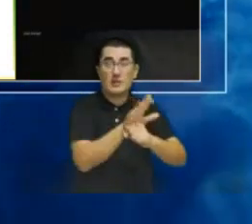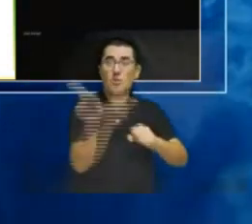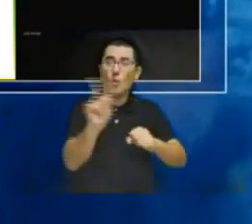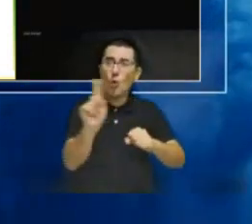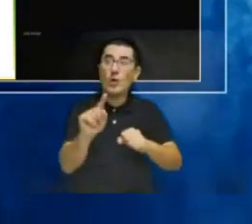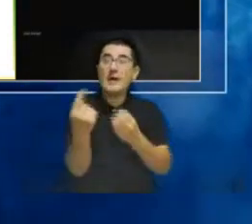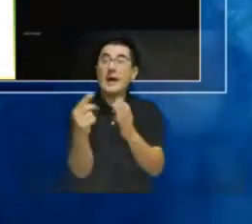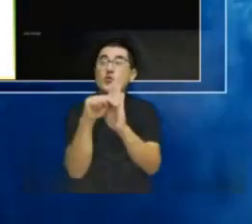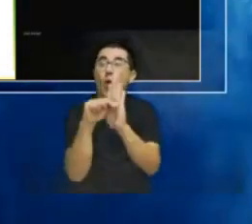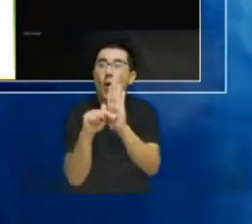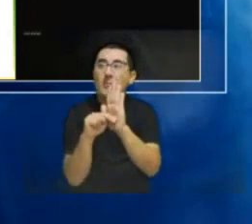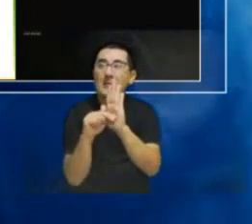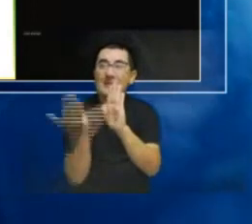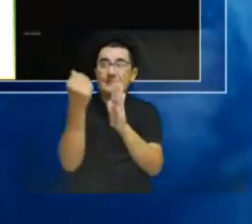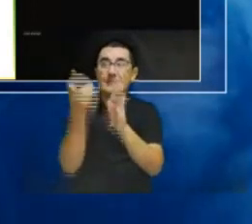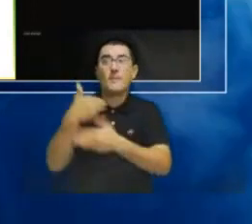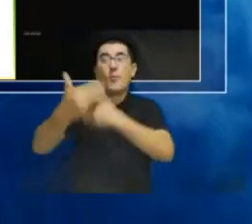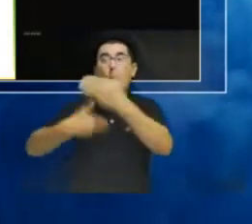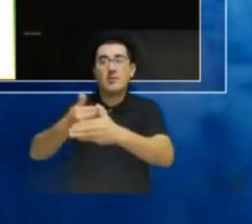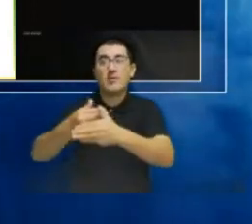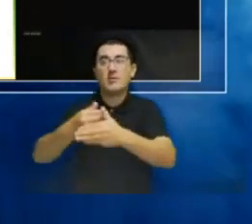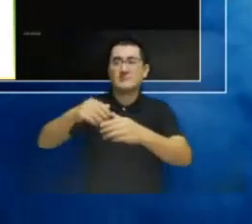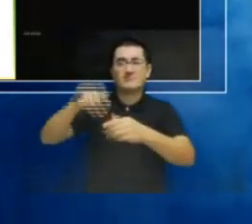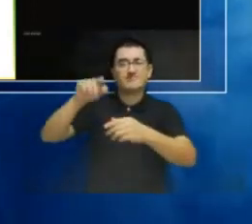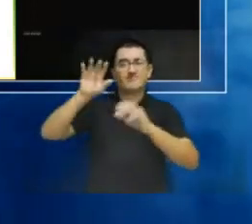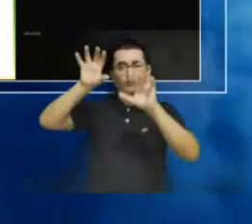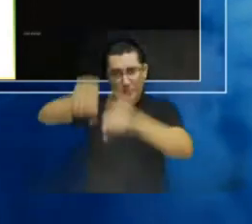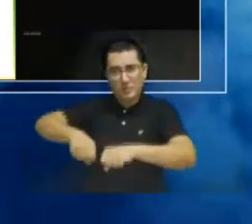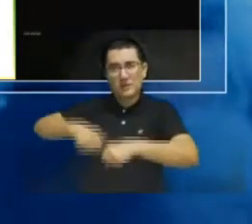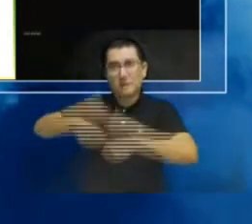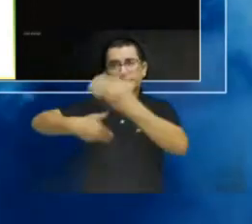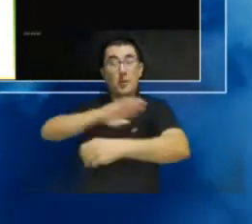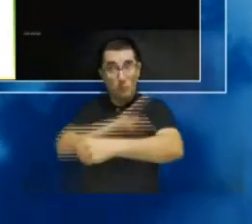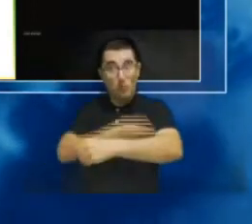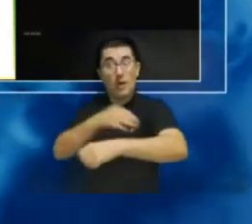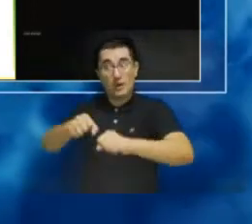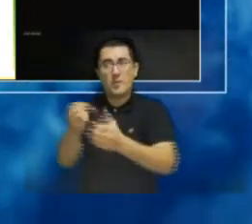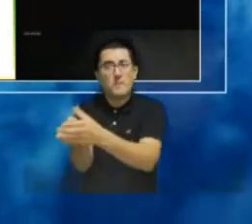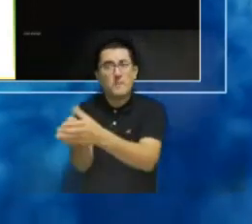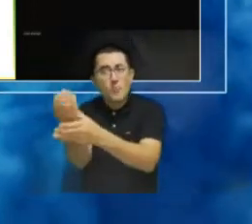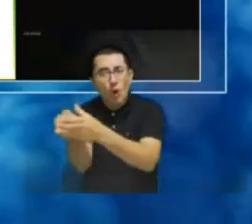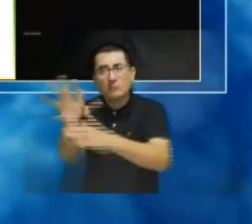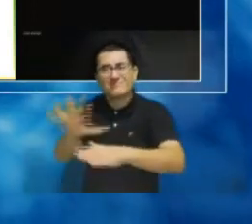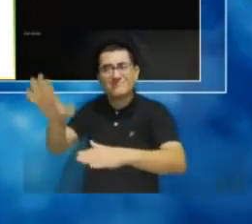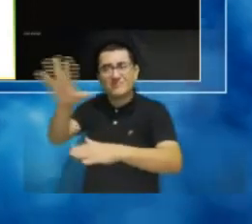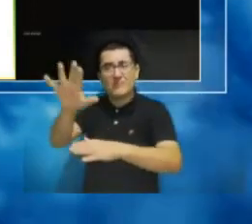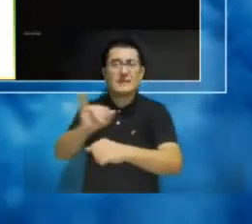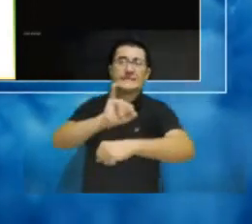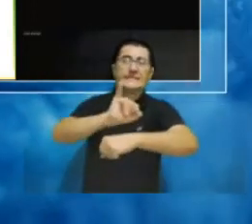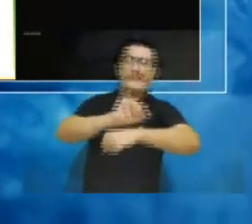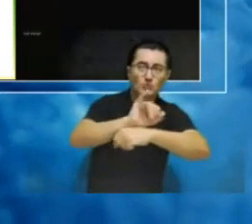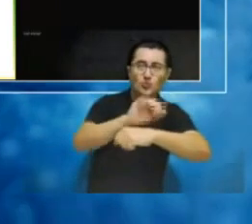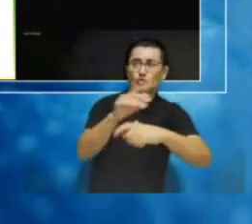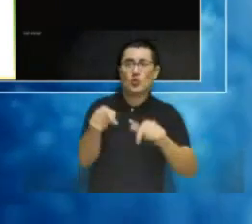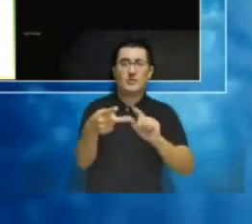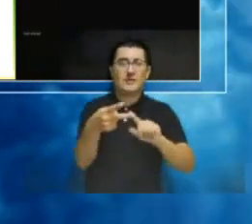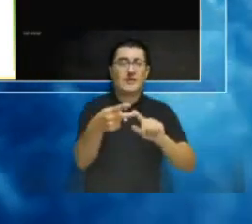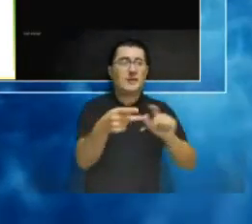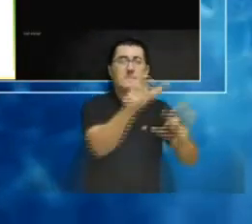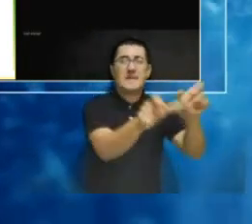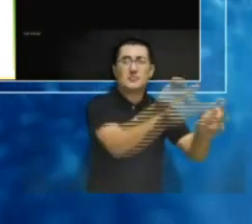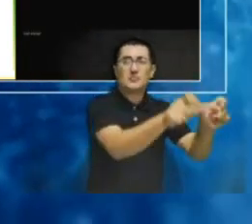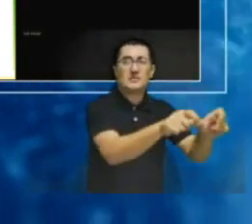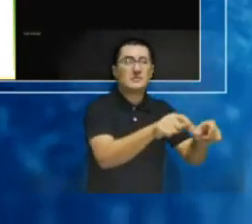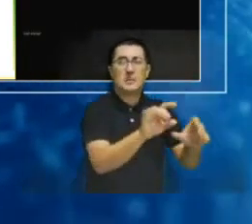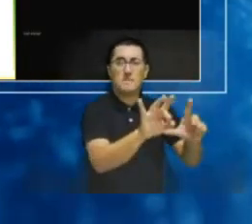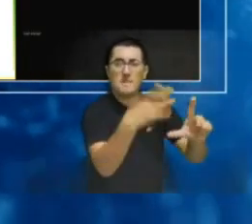medium-term to long-term policy to establish new capabilities in the productive sector and institutional framework, a digital